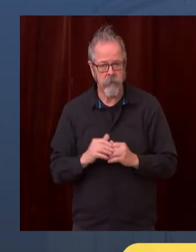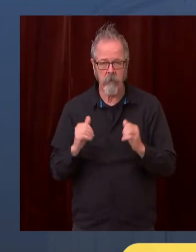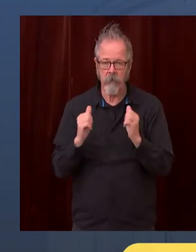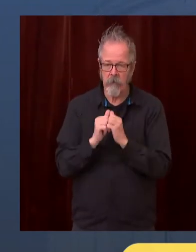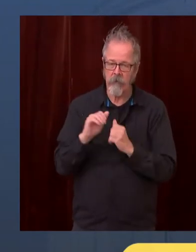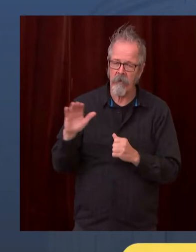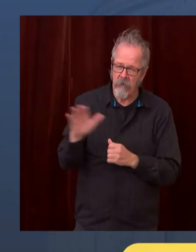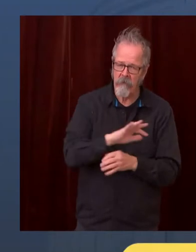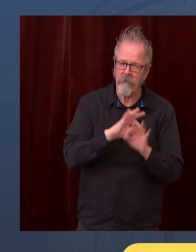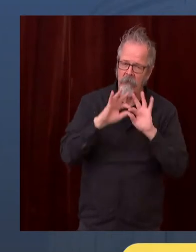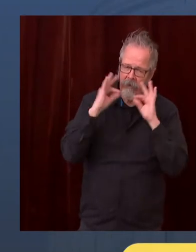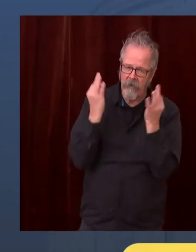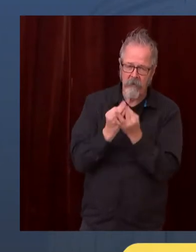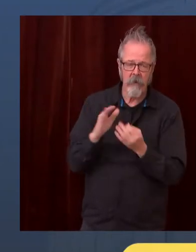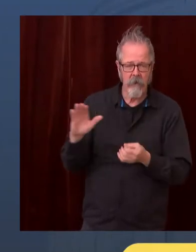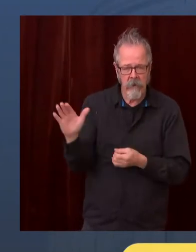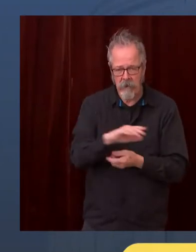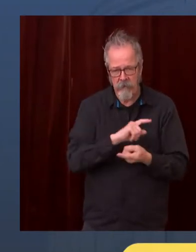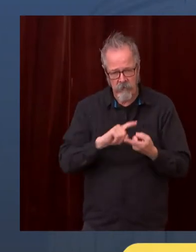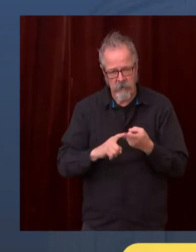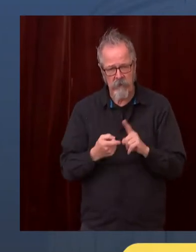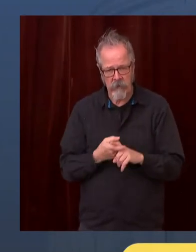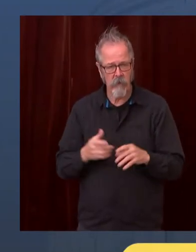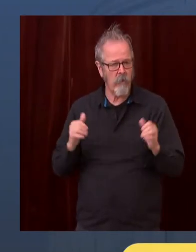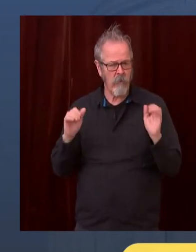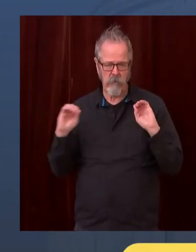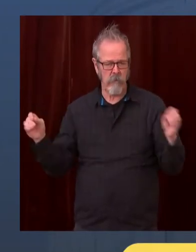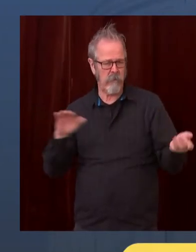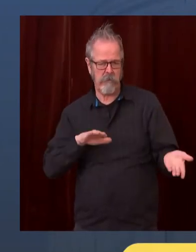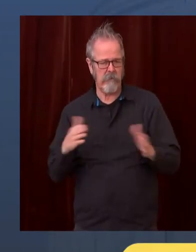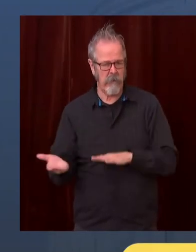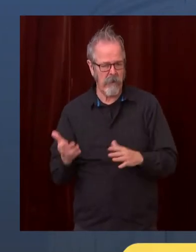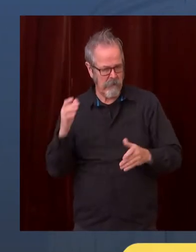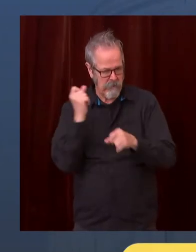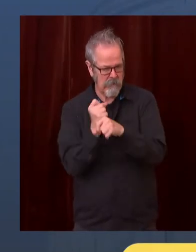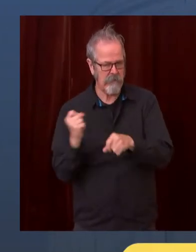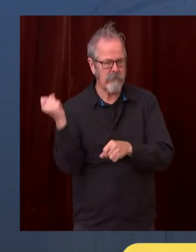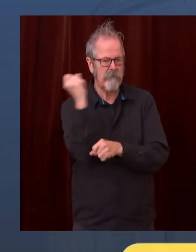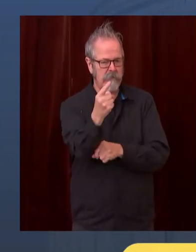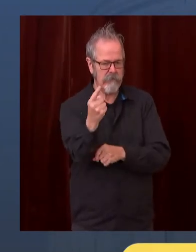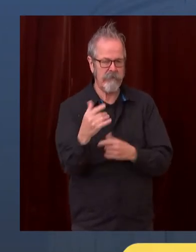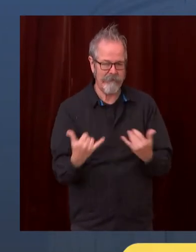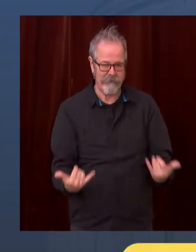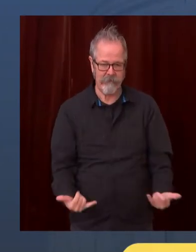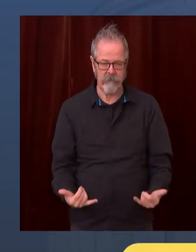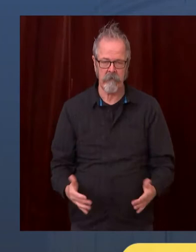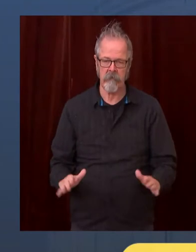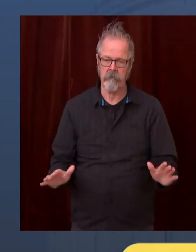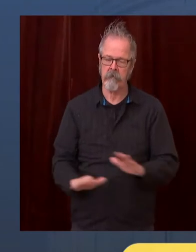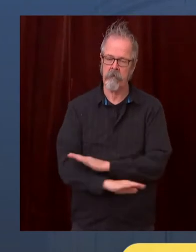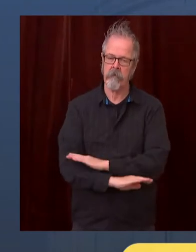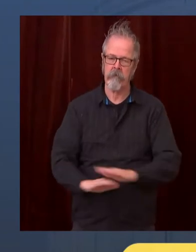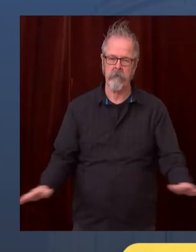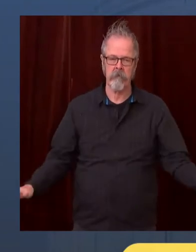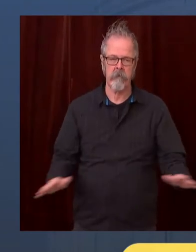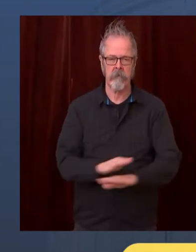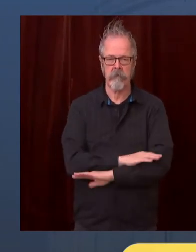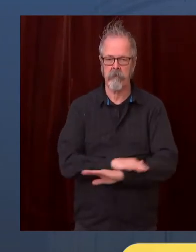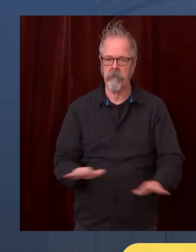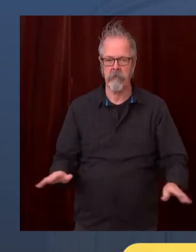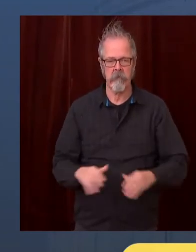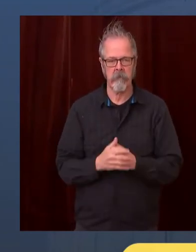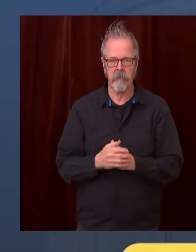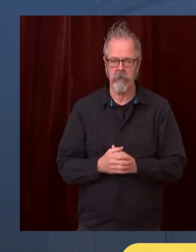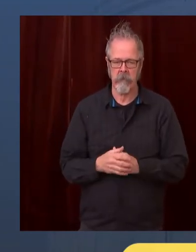basically have passed a rule that we can't have people outside of our households at this moment for Thanksgivings or